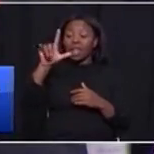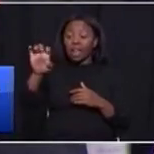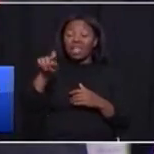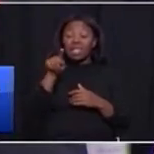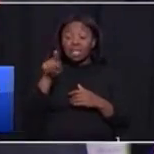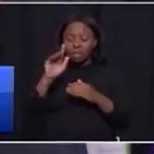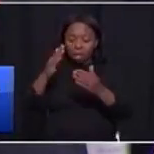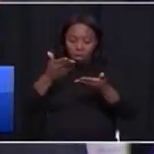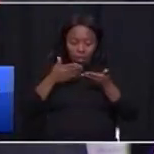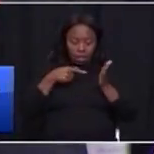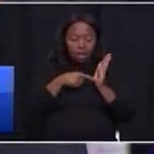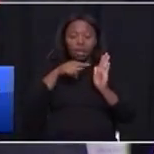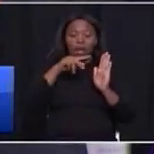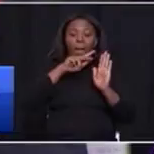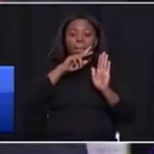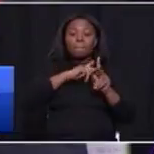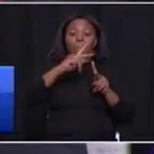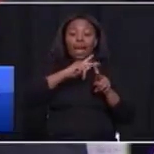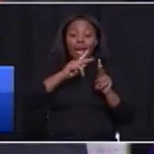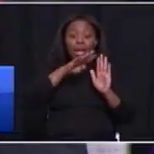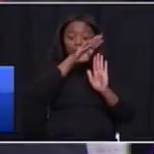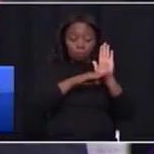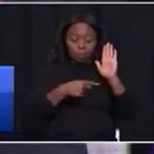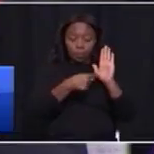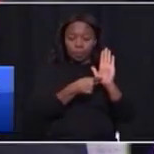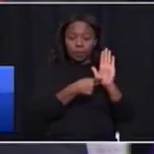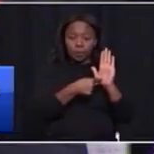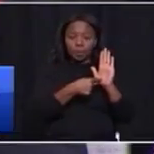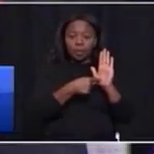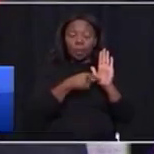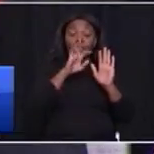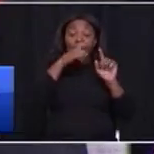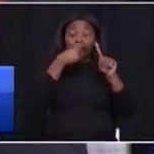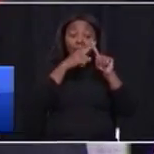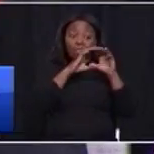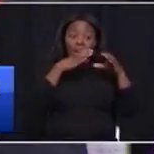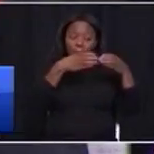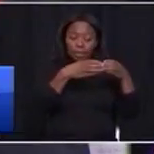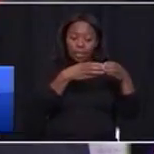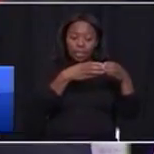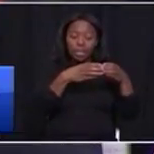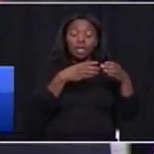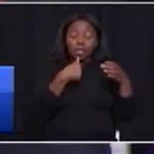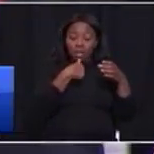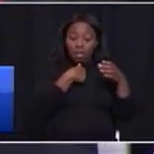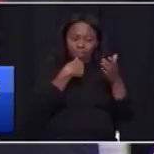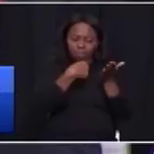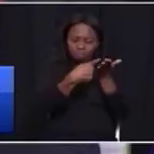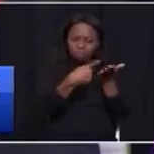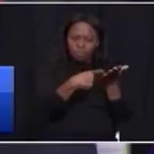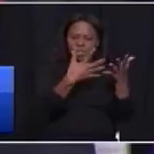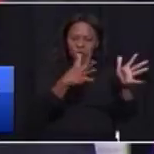to me and the Executive Council to me first. We've already been discussing it.